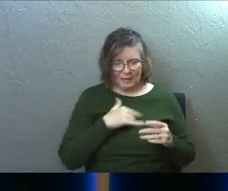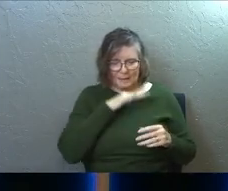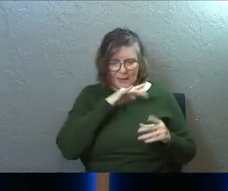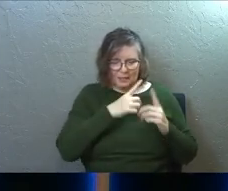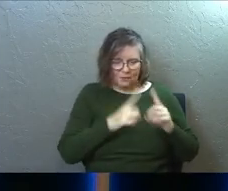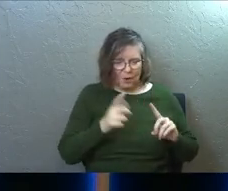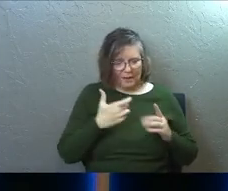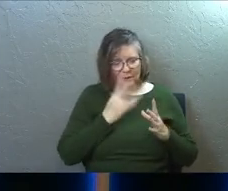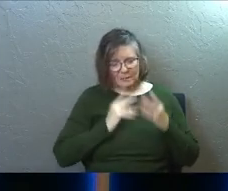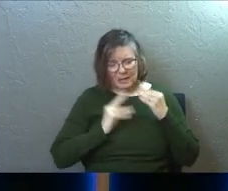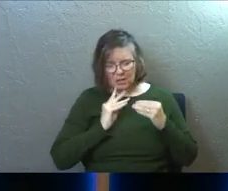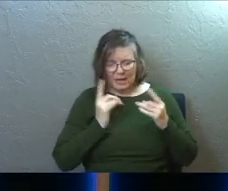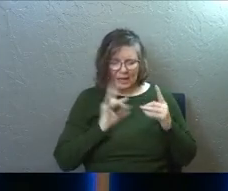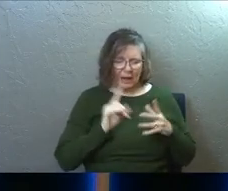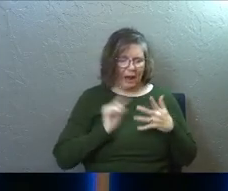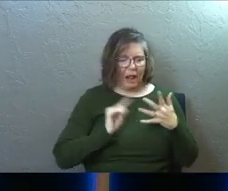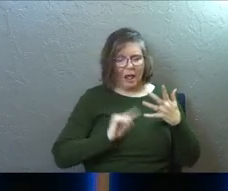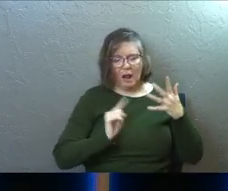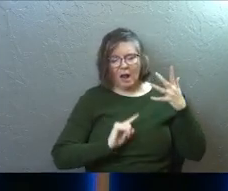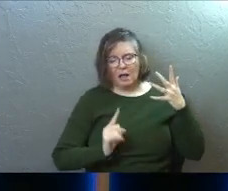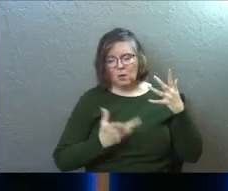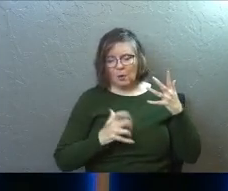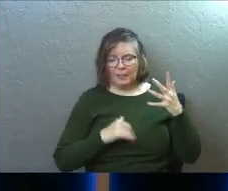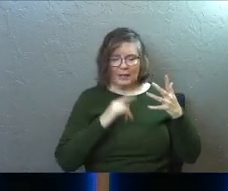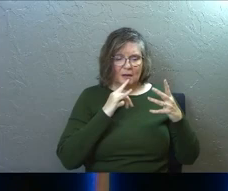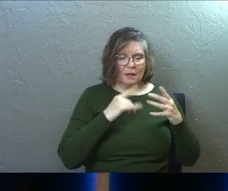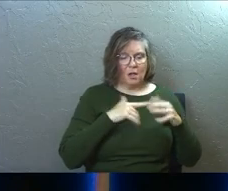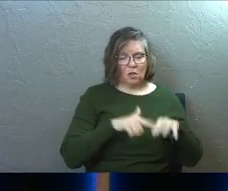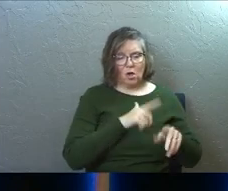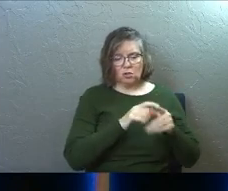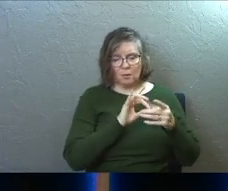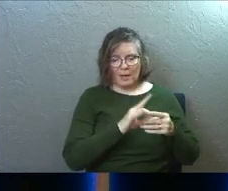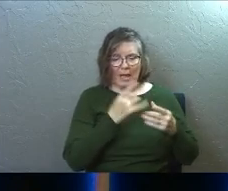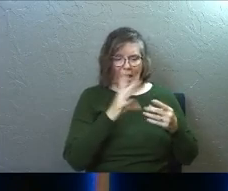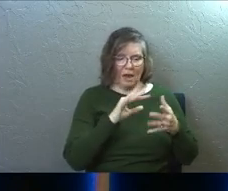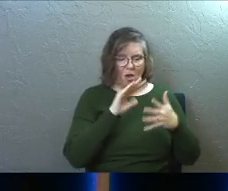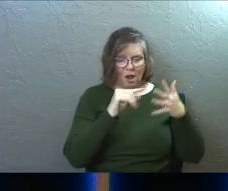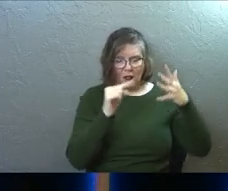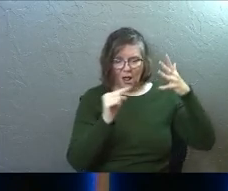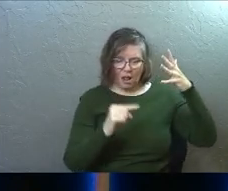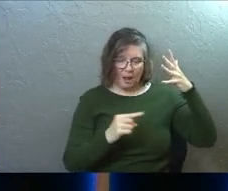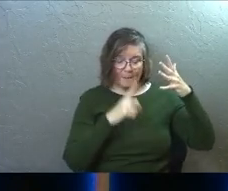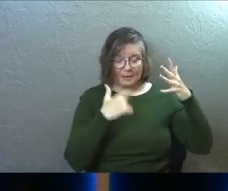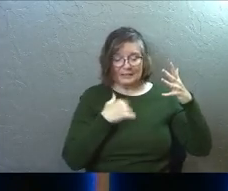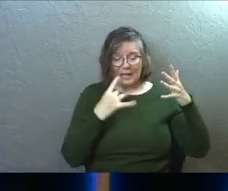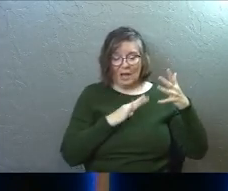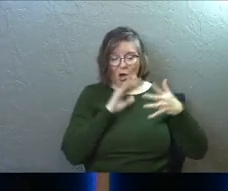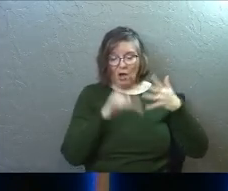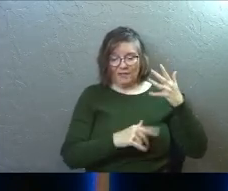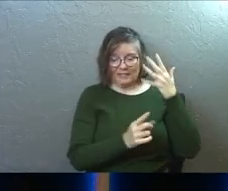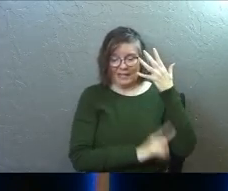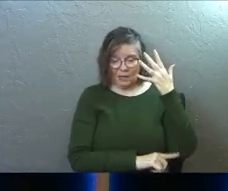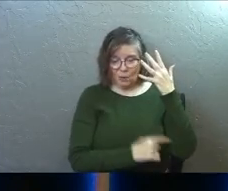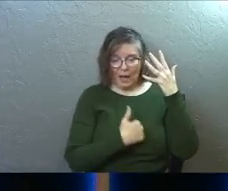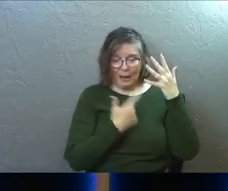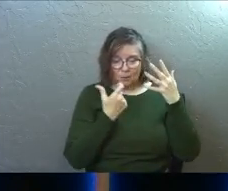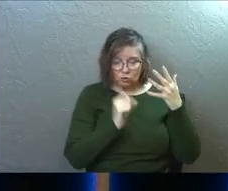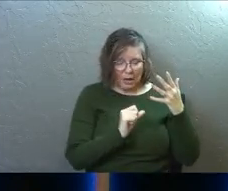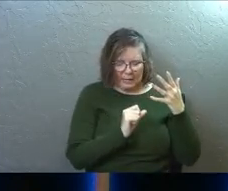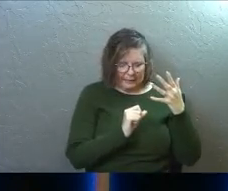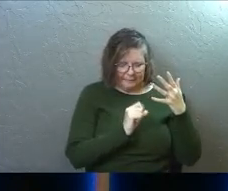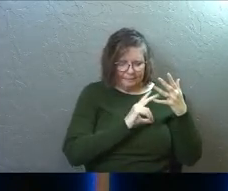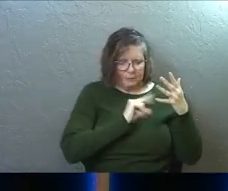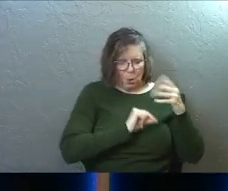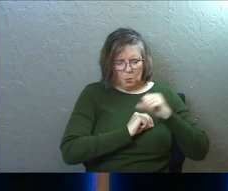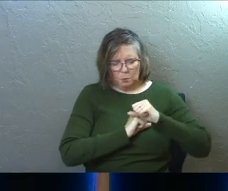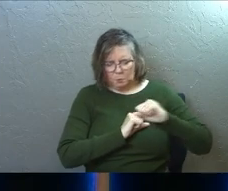messy divorce I'm gonna have to go through. I hate what it's gonna do to me and my kids and the long-term relationship. I hate all of these things because I hate all of these things. I'm gonna try to